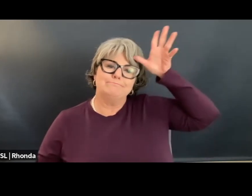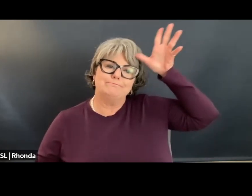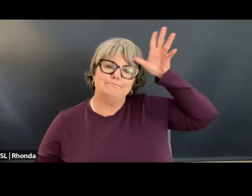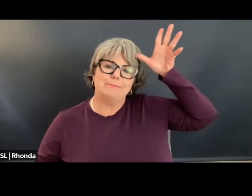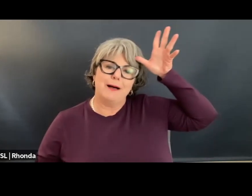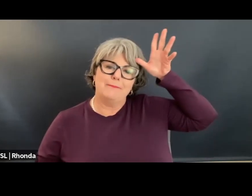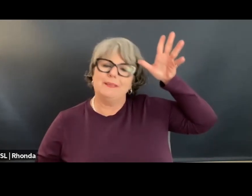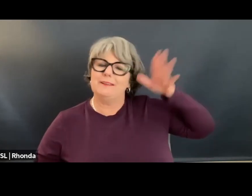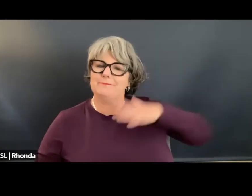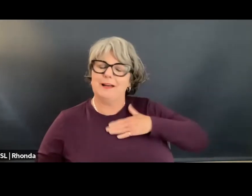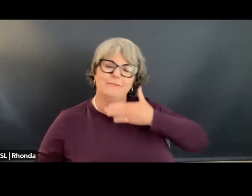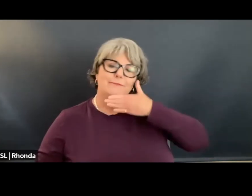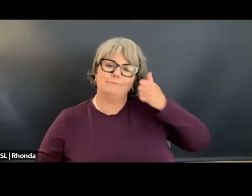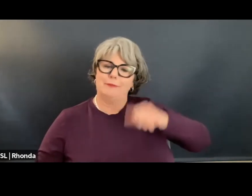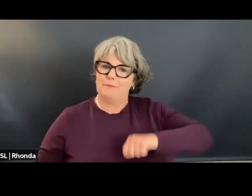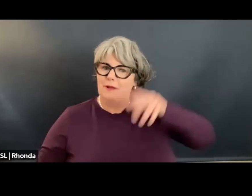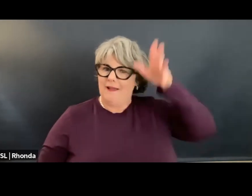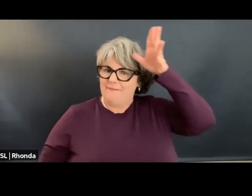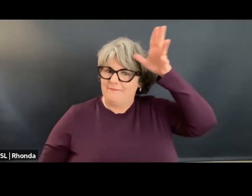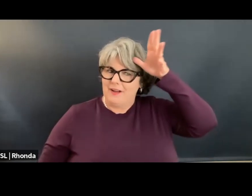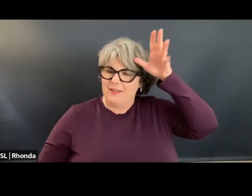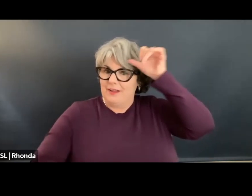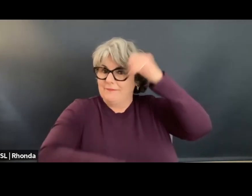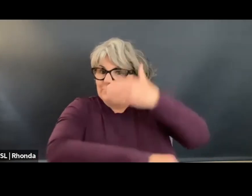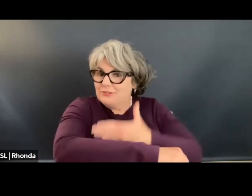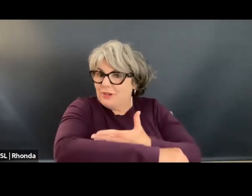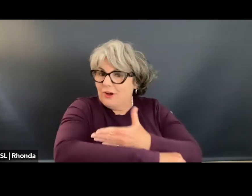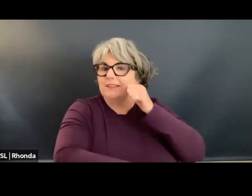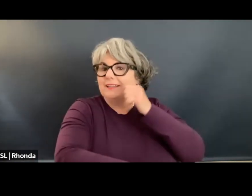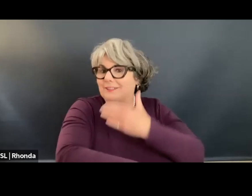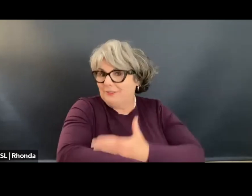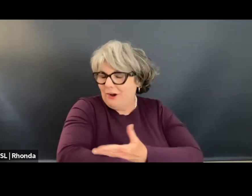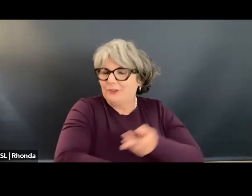Papi. I'm the proud father of a son and a daughter.